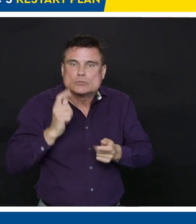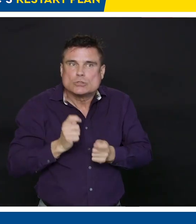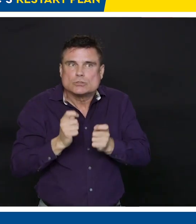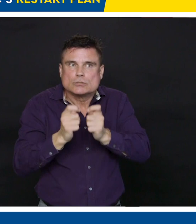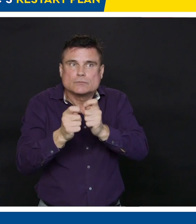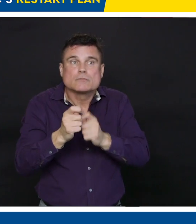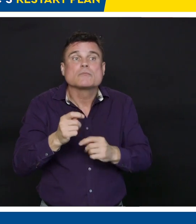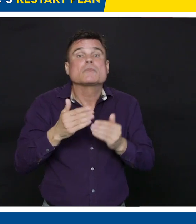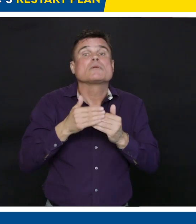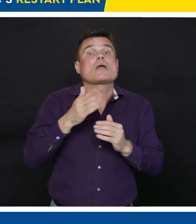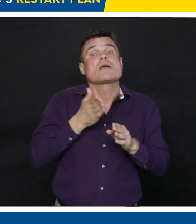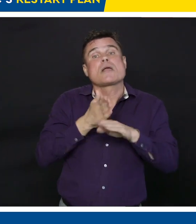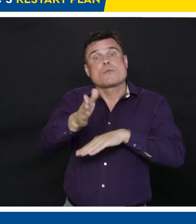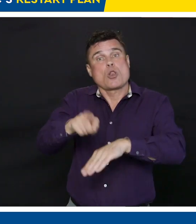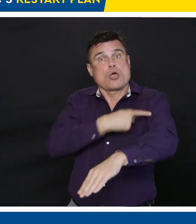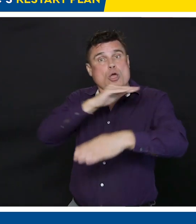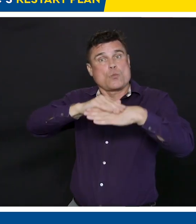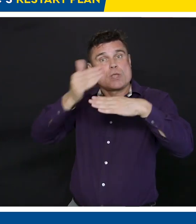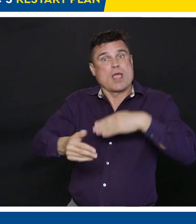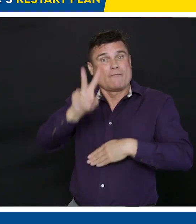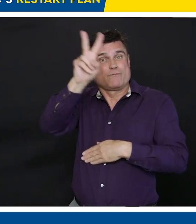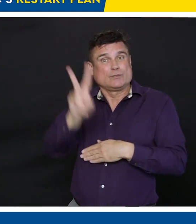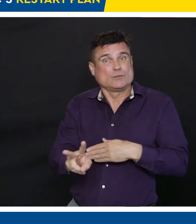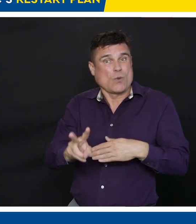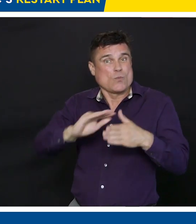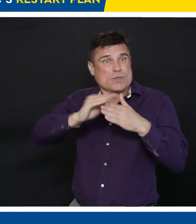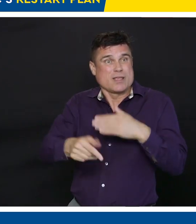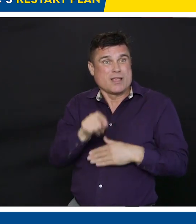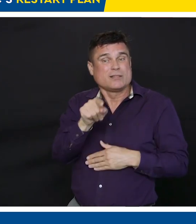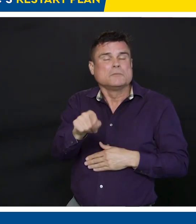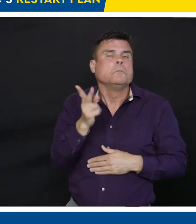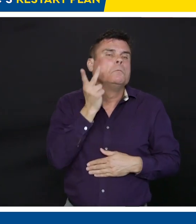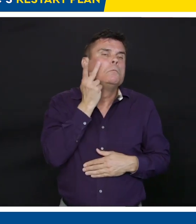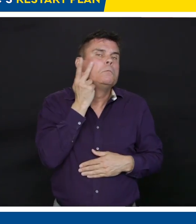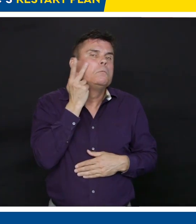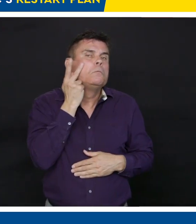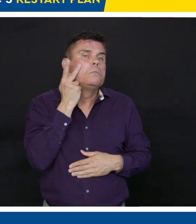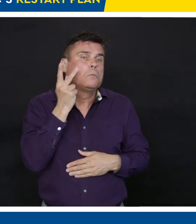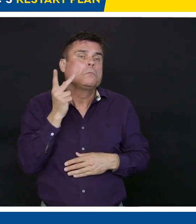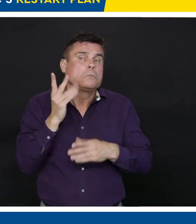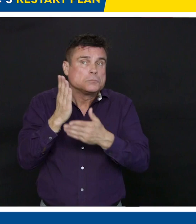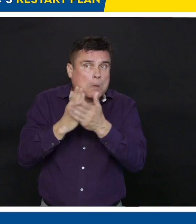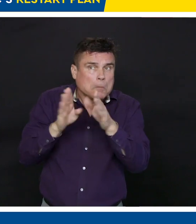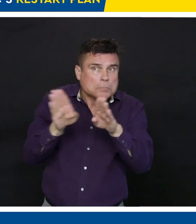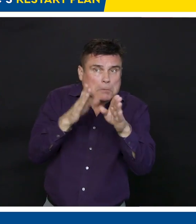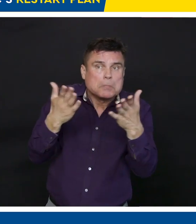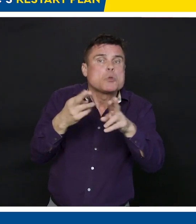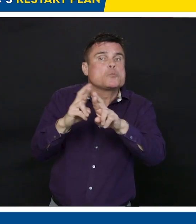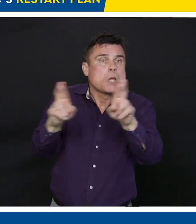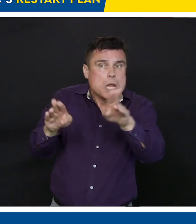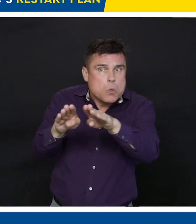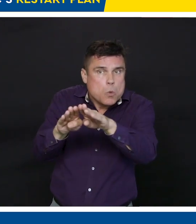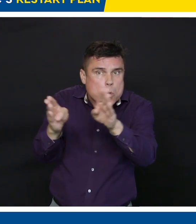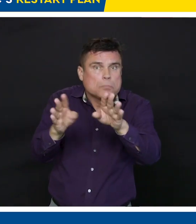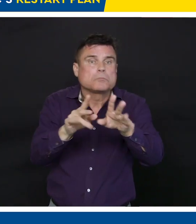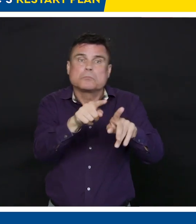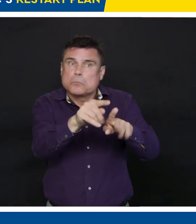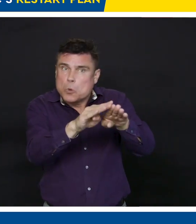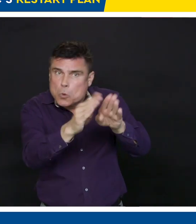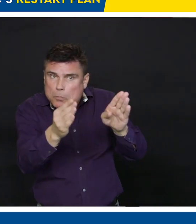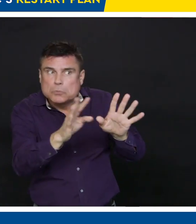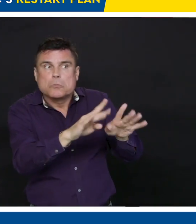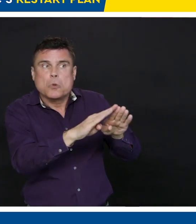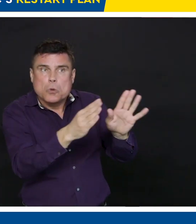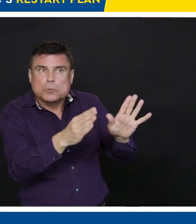doors opening. Restaurants will start to operate. Pubs will start to open. You can get that haircut provided that we